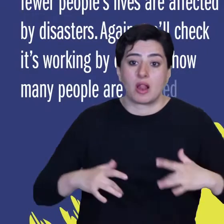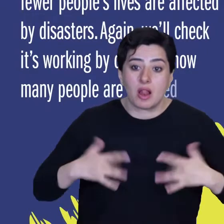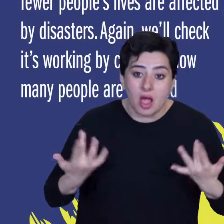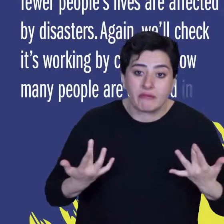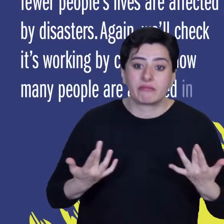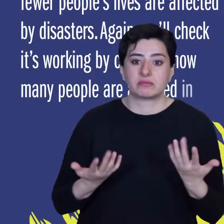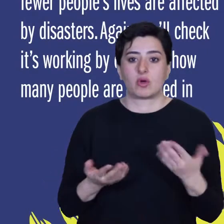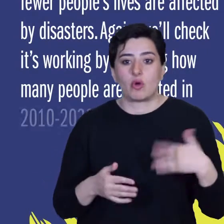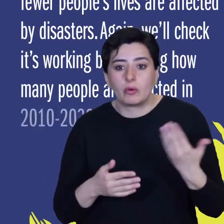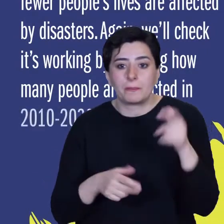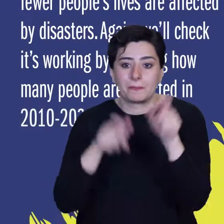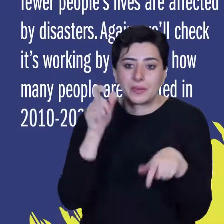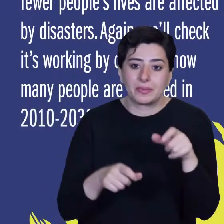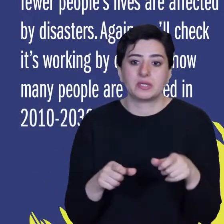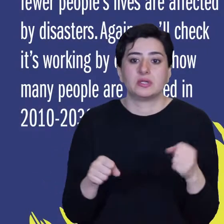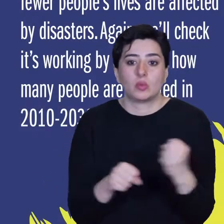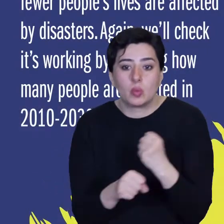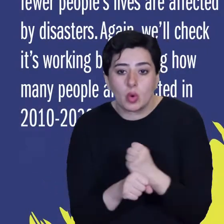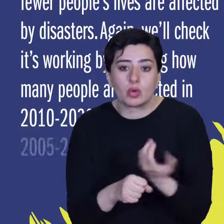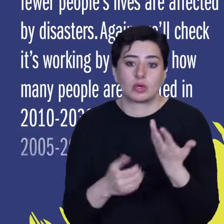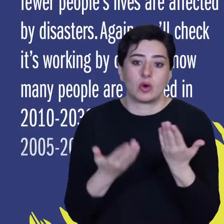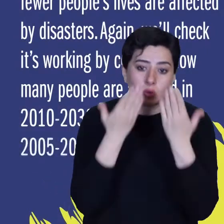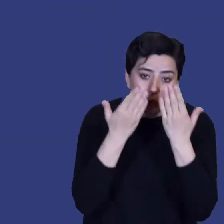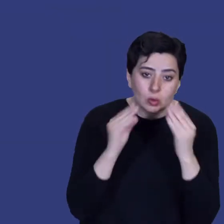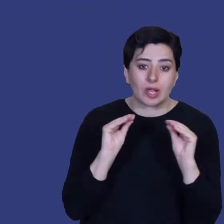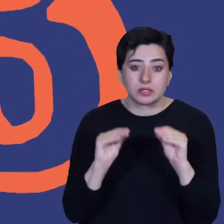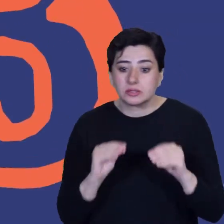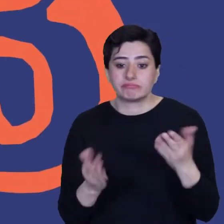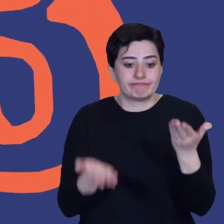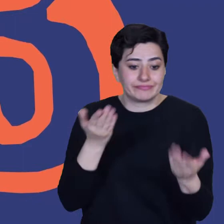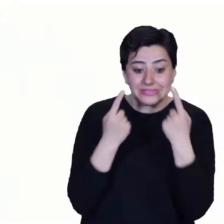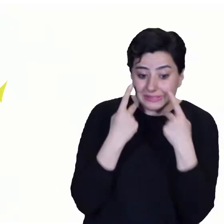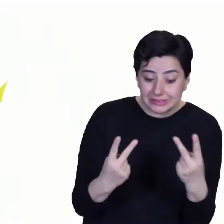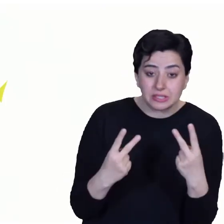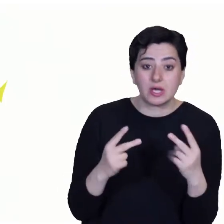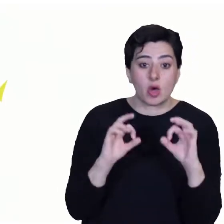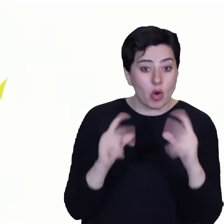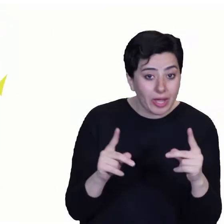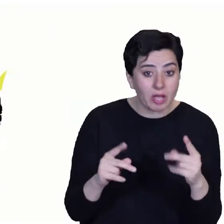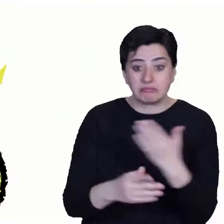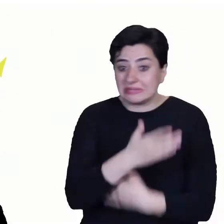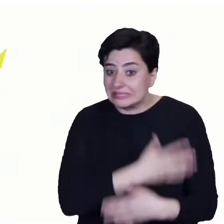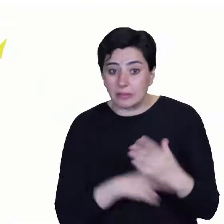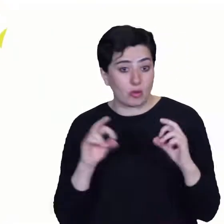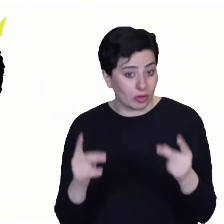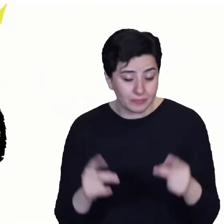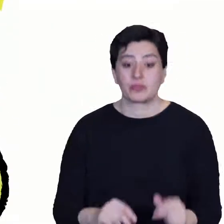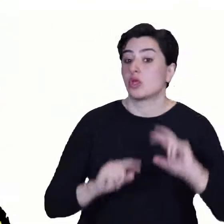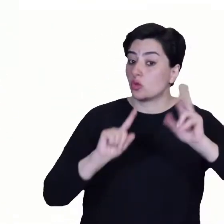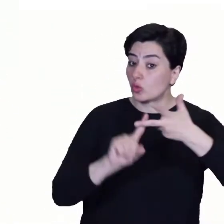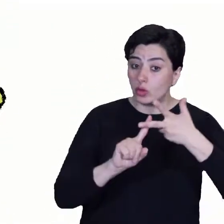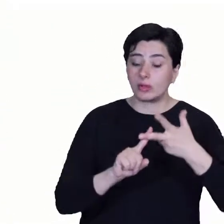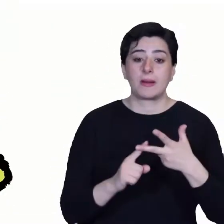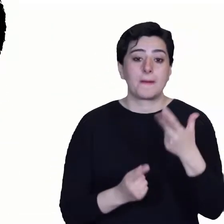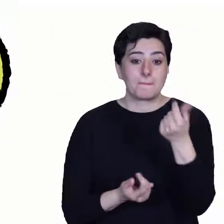compared to 2005-2015. Target three. Reduce how much money is spent responding to